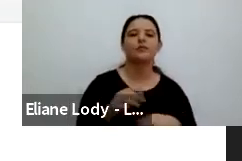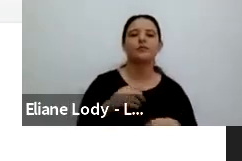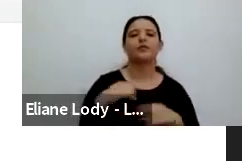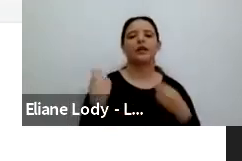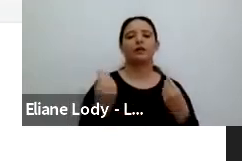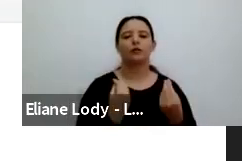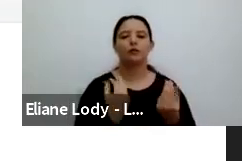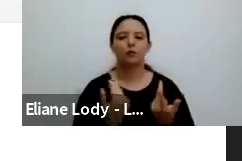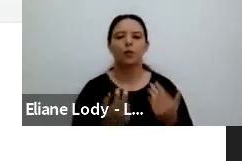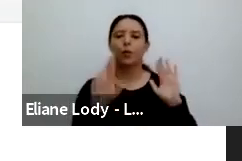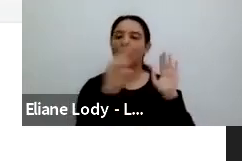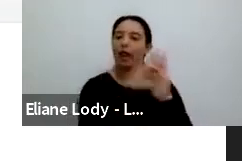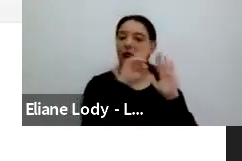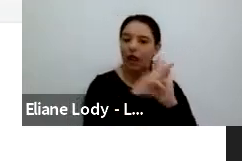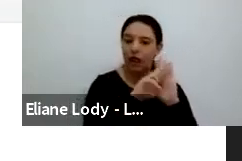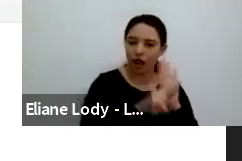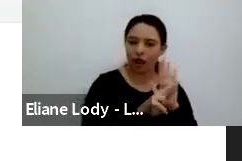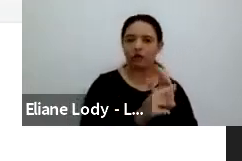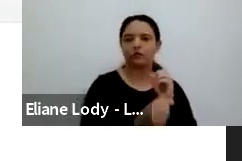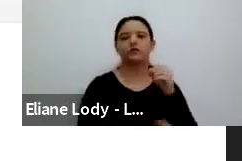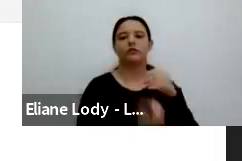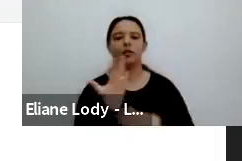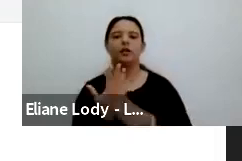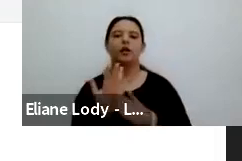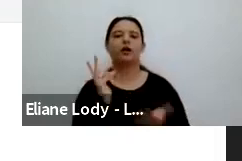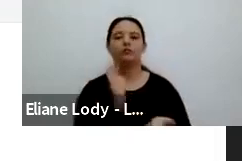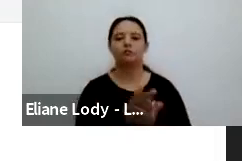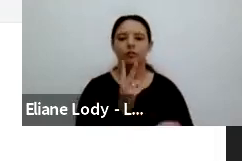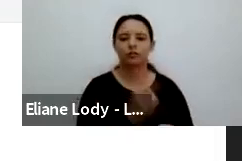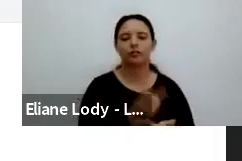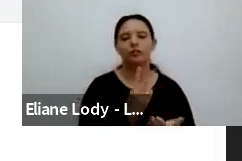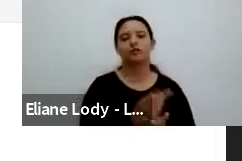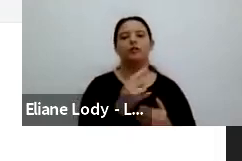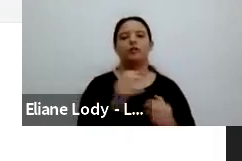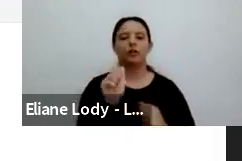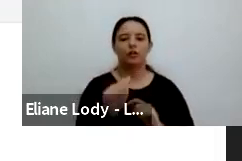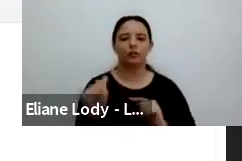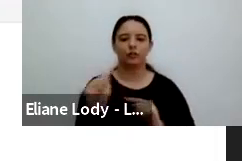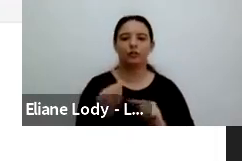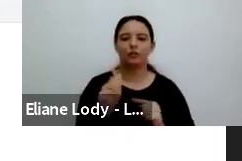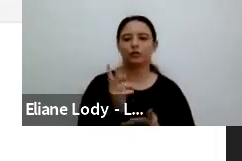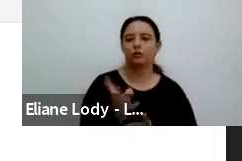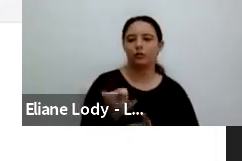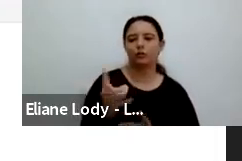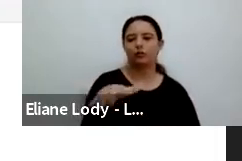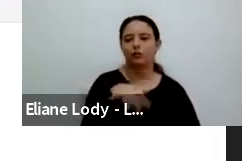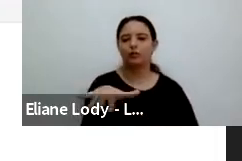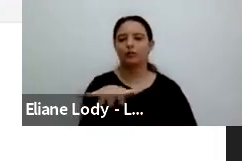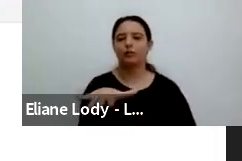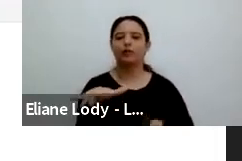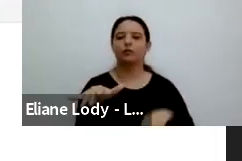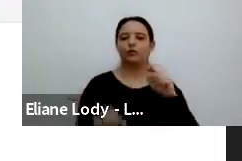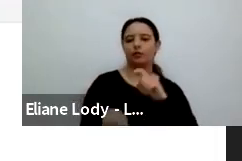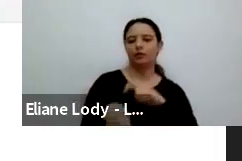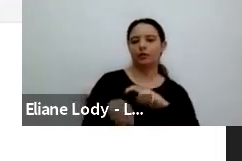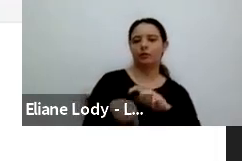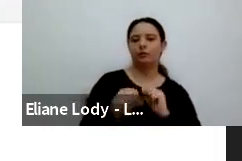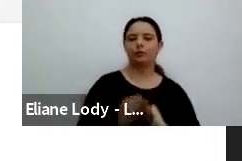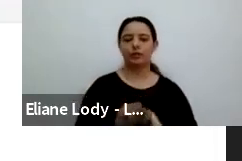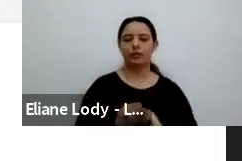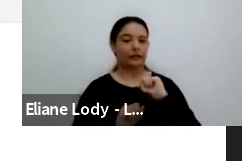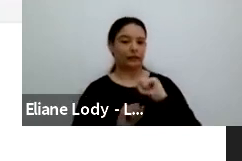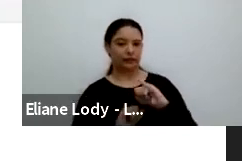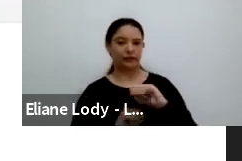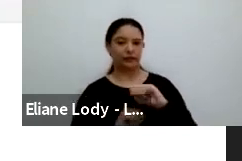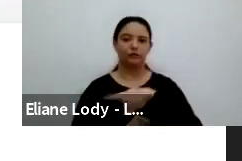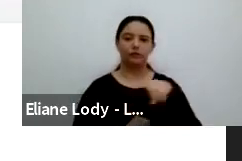disassembling associations across space times. One thing is, one you look at the discussions of trans language, trans lingual,